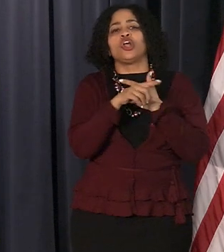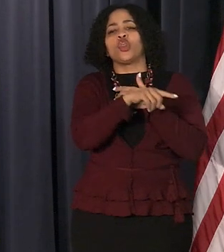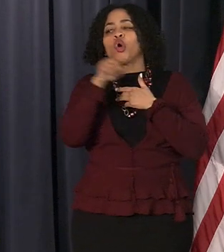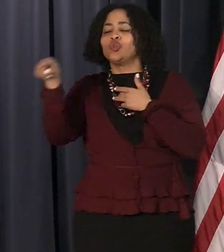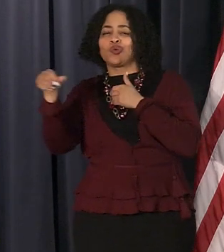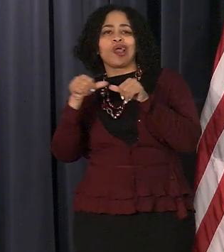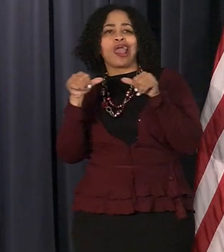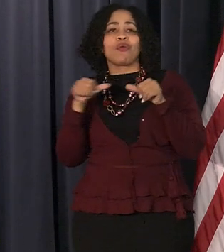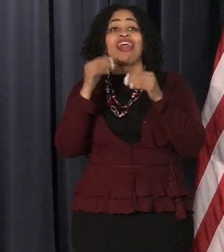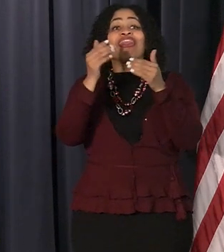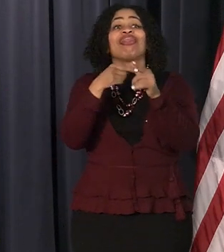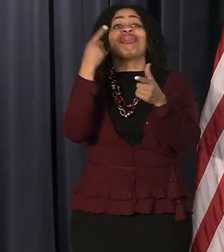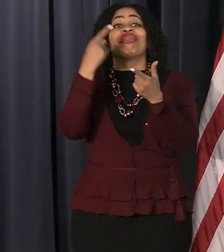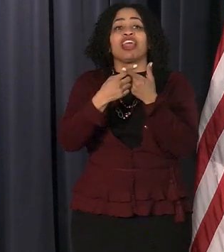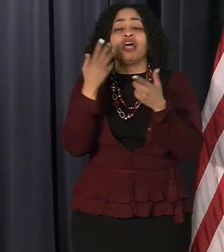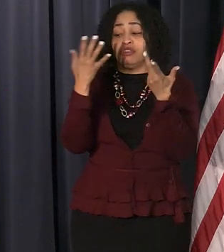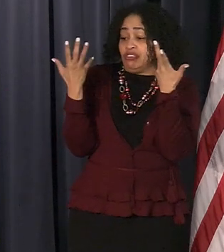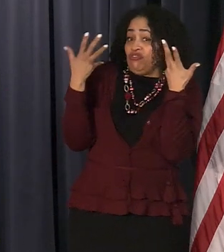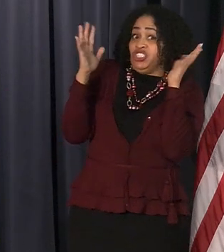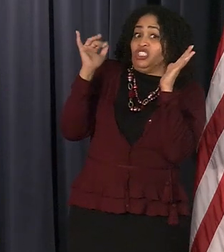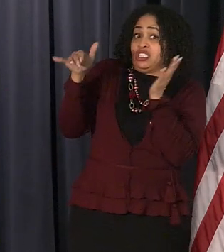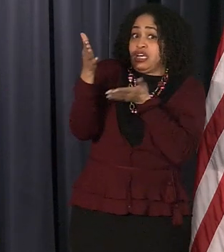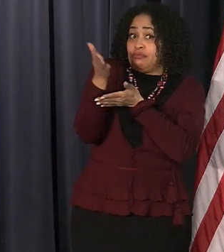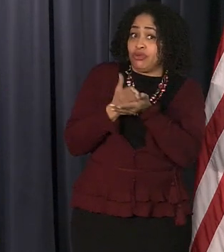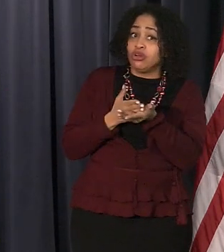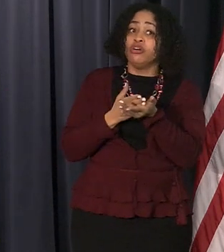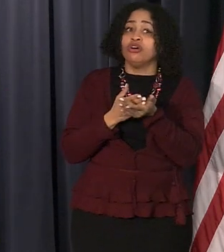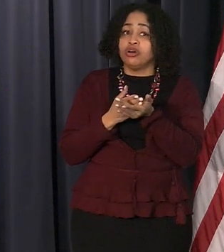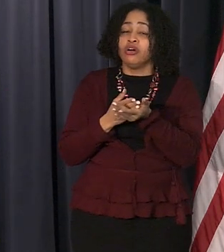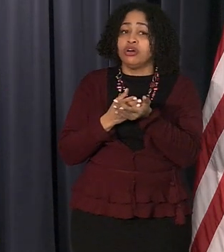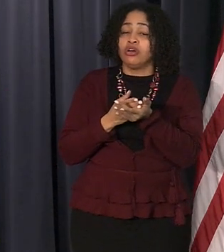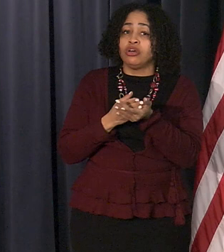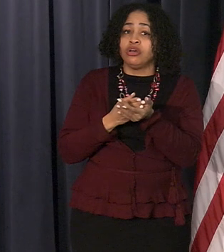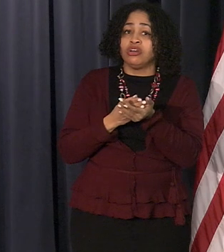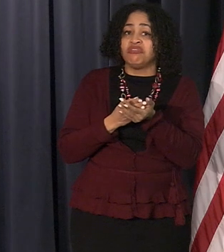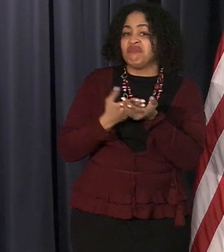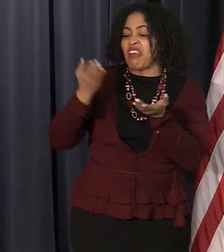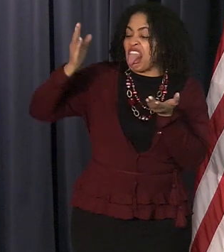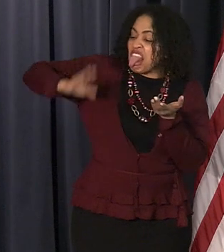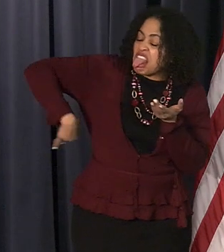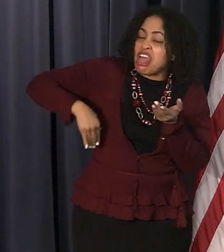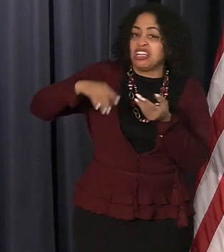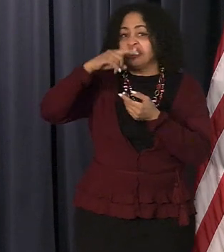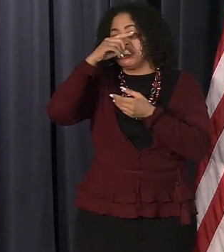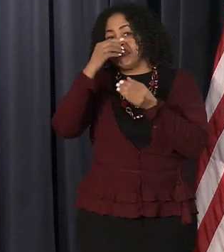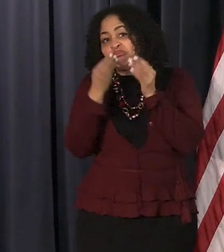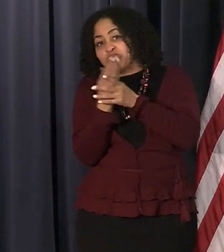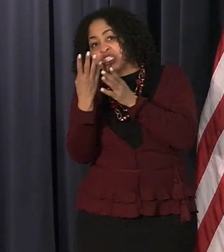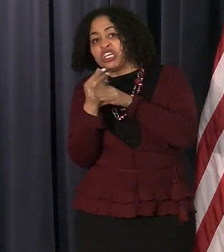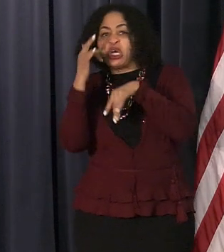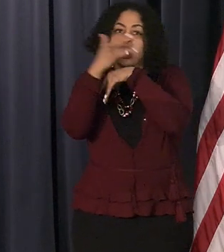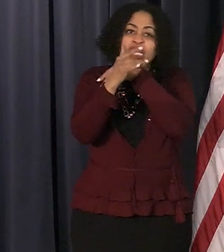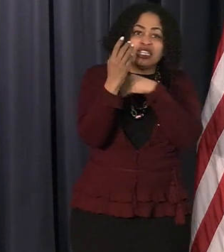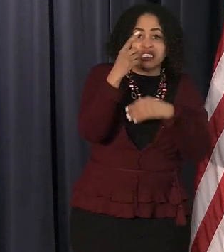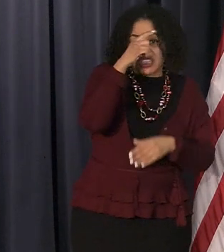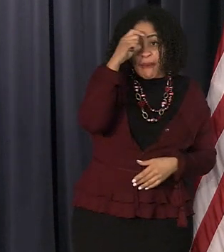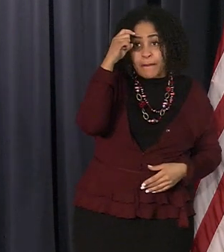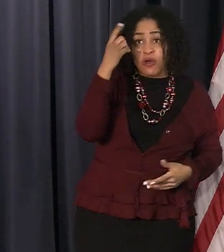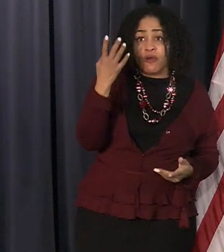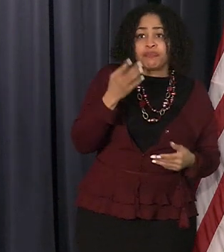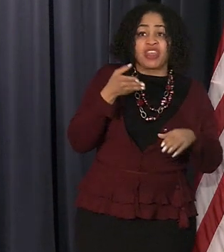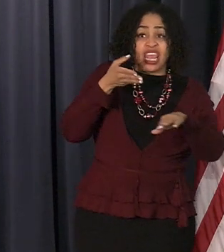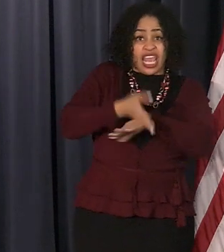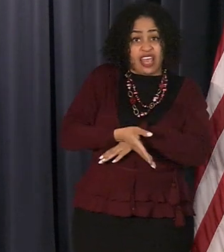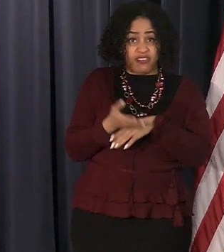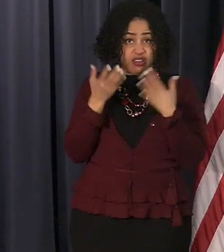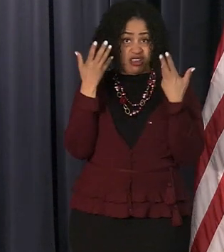areas then we're going to get through that uh this late this spring early this summer once we work